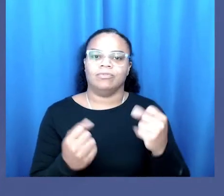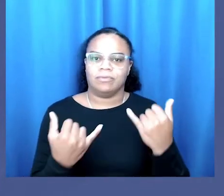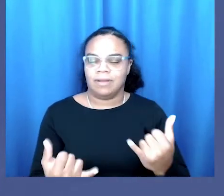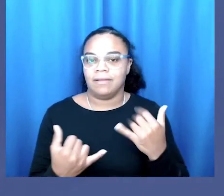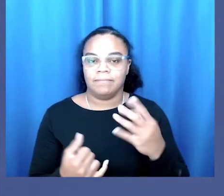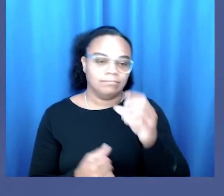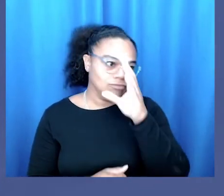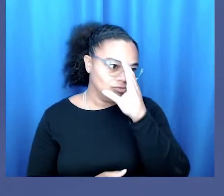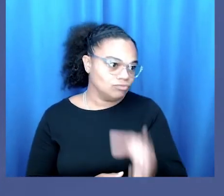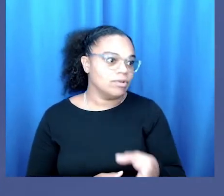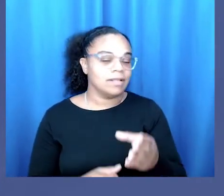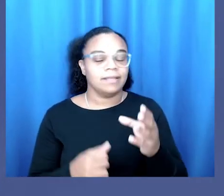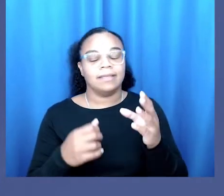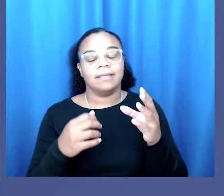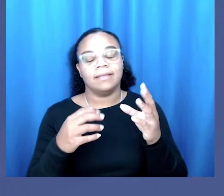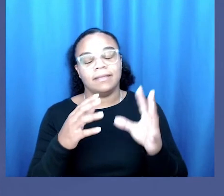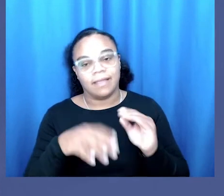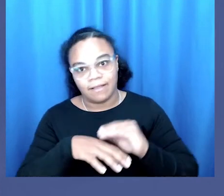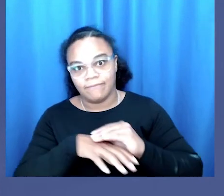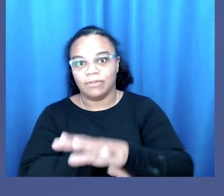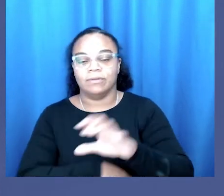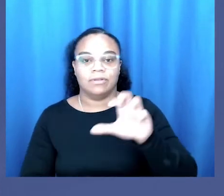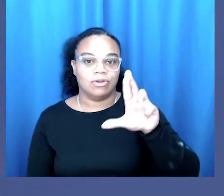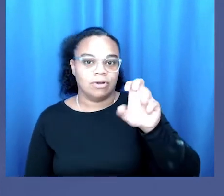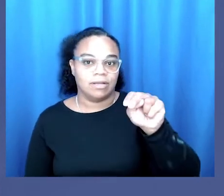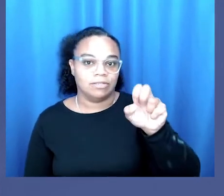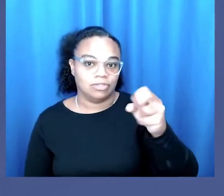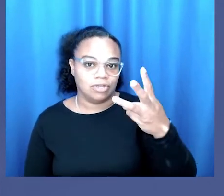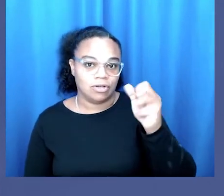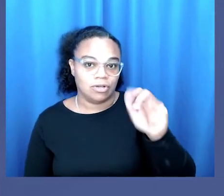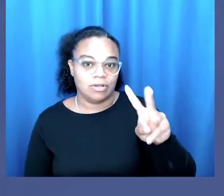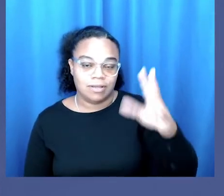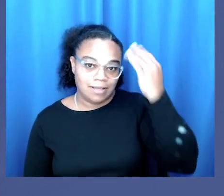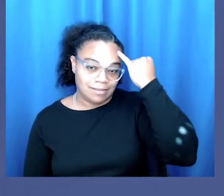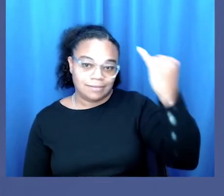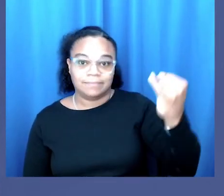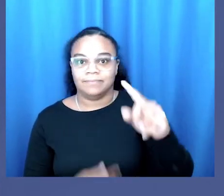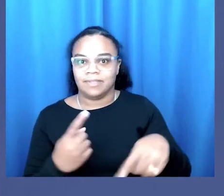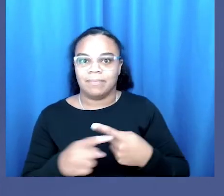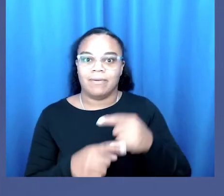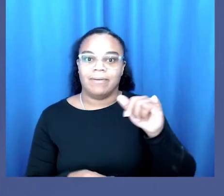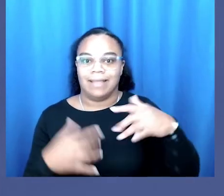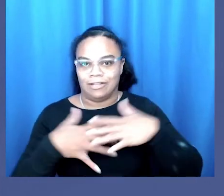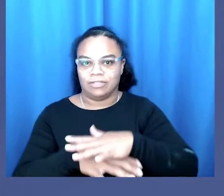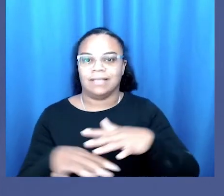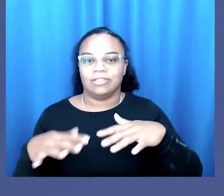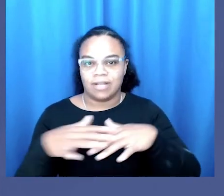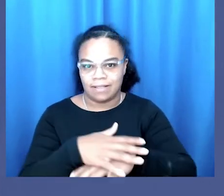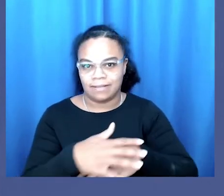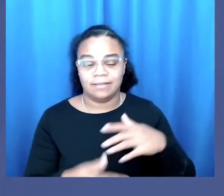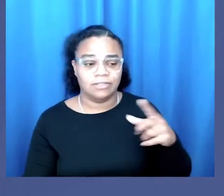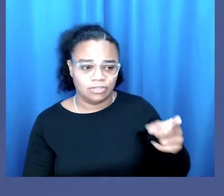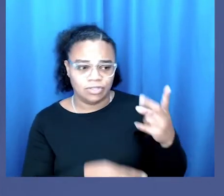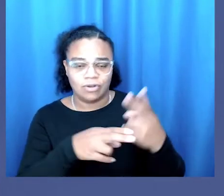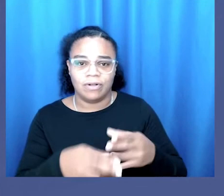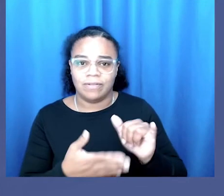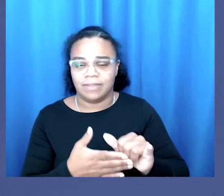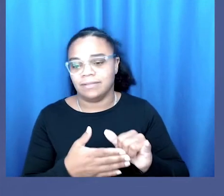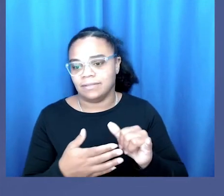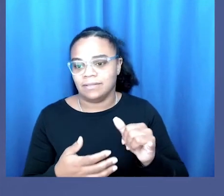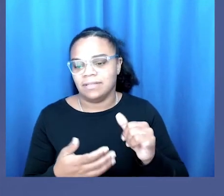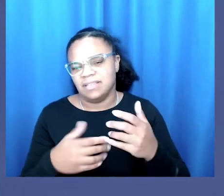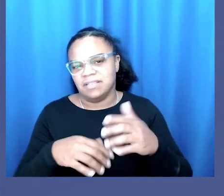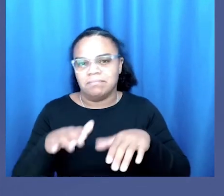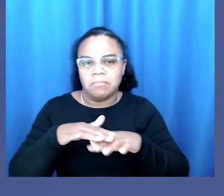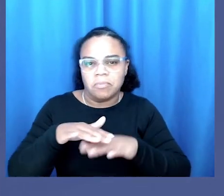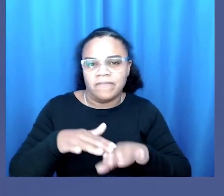felt these days and it is directly, it directly influenced Crenshaw's rendition of the concept of intersectionality which she herself called